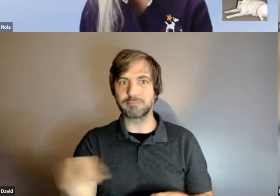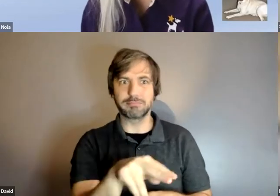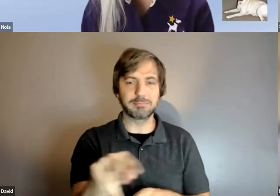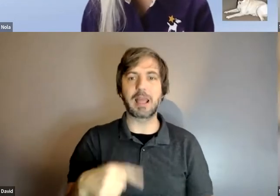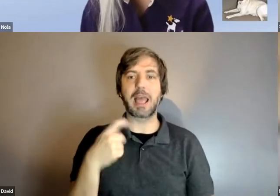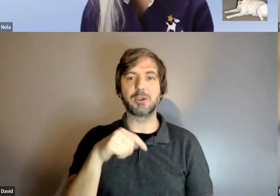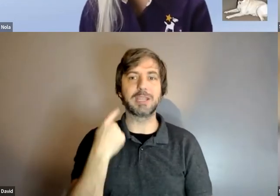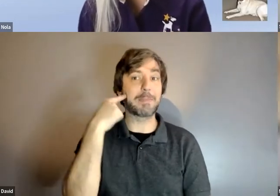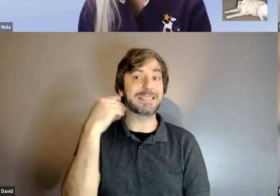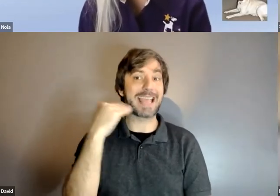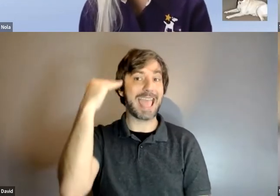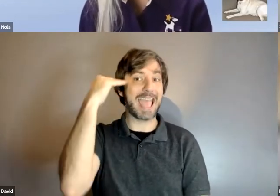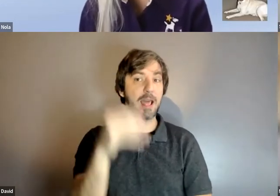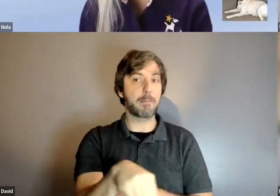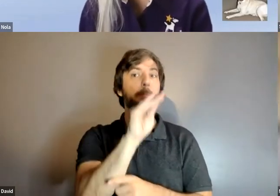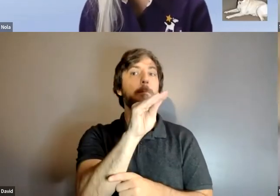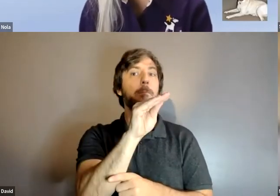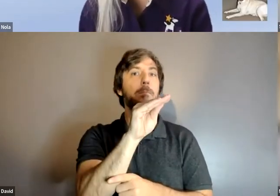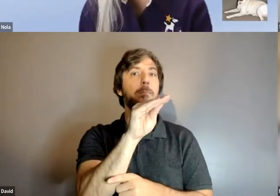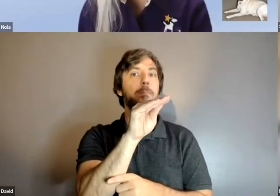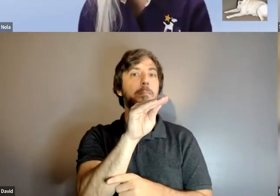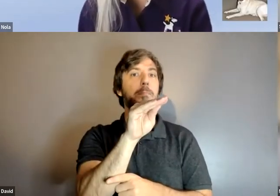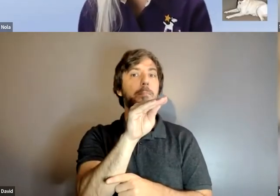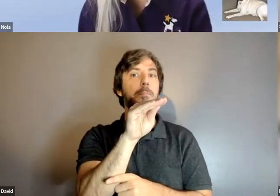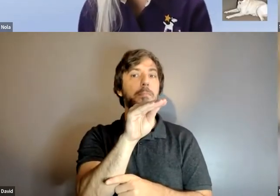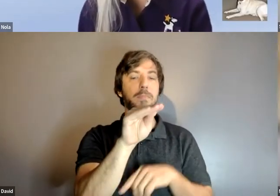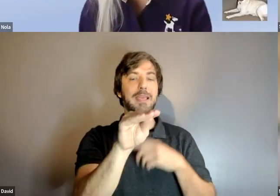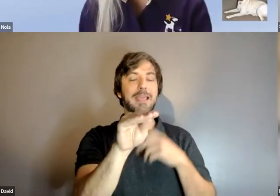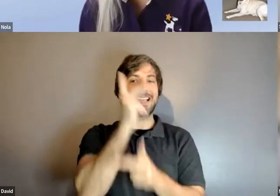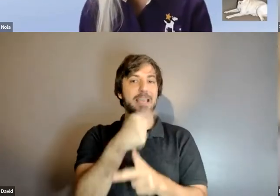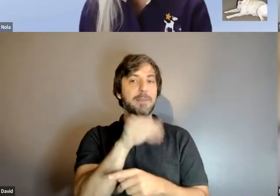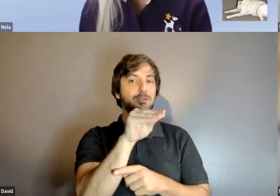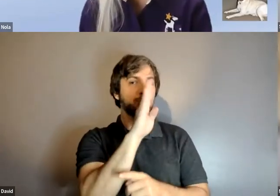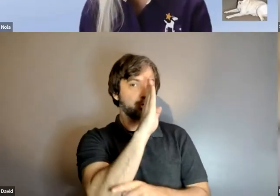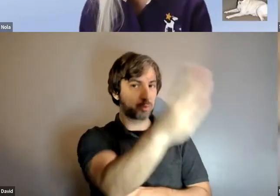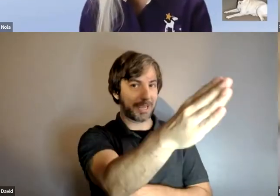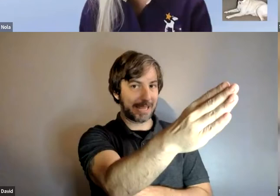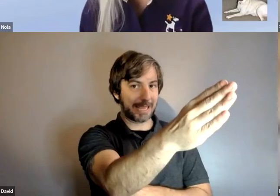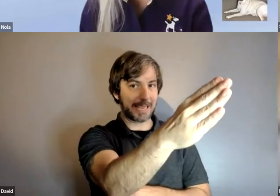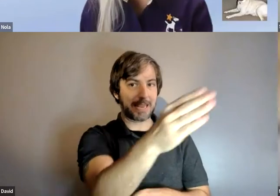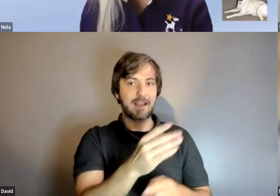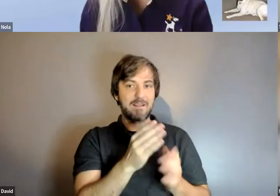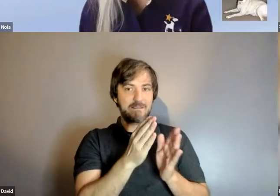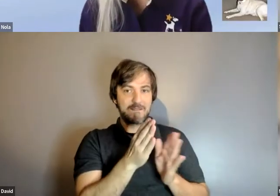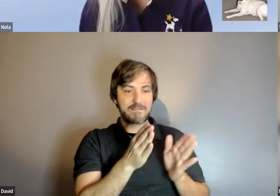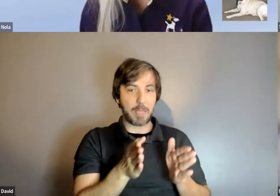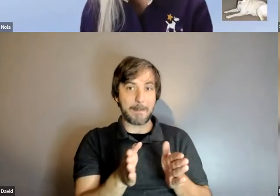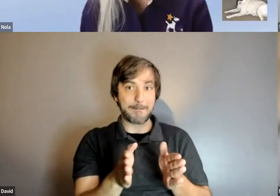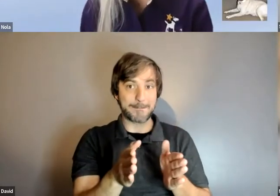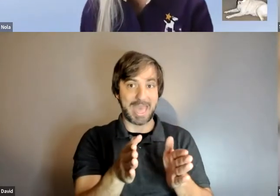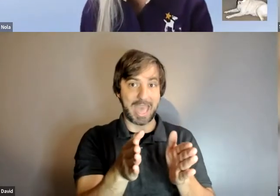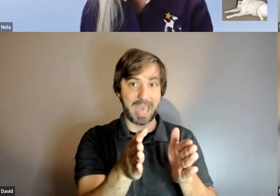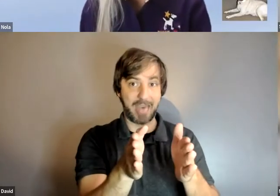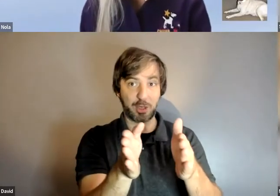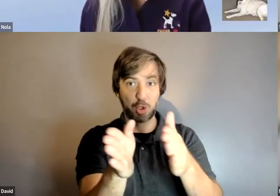head up um while he's on duty um keep me on a straight path um follow the curvature of path if there are any um